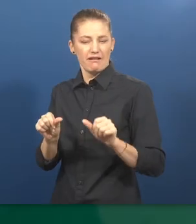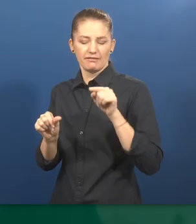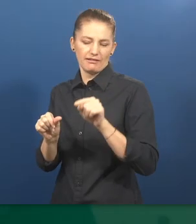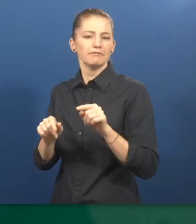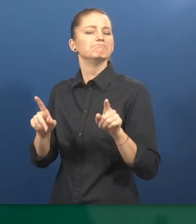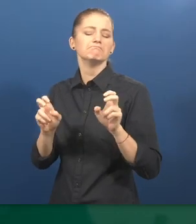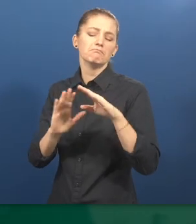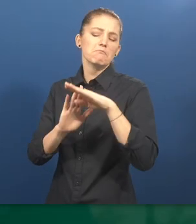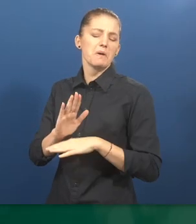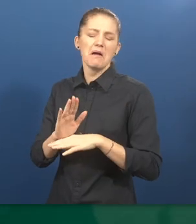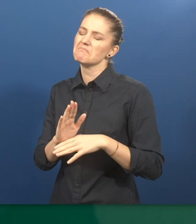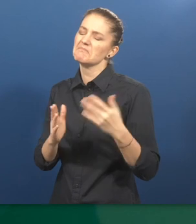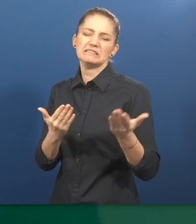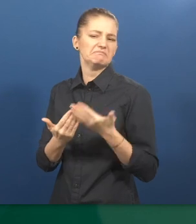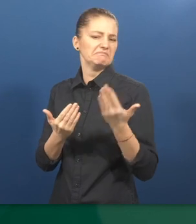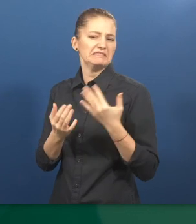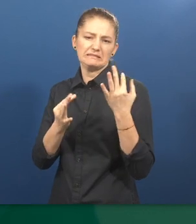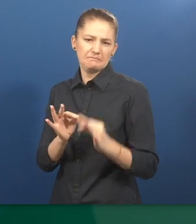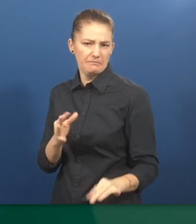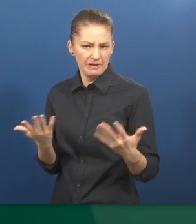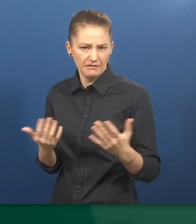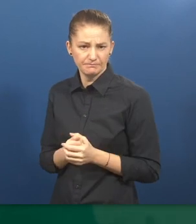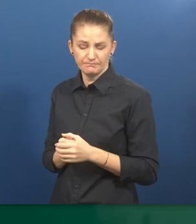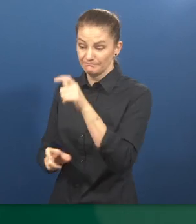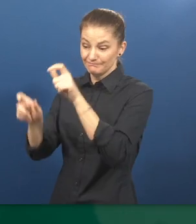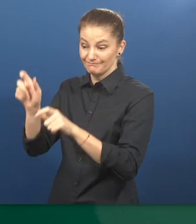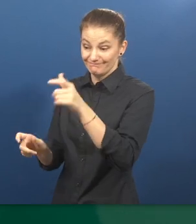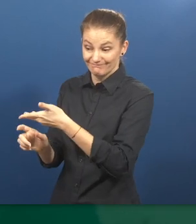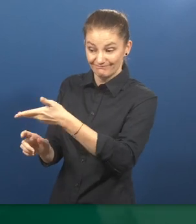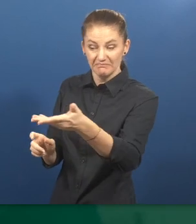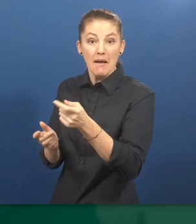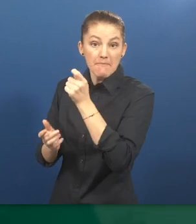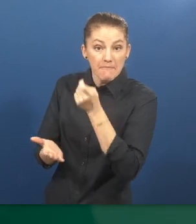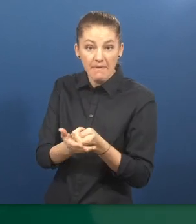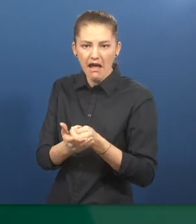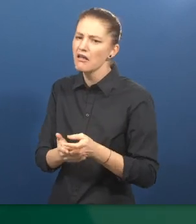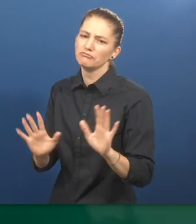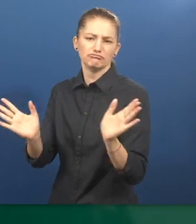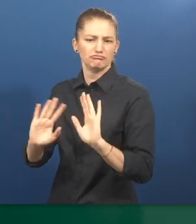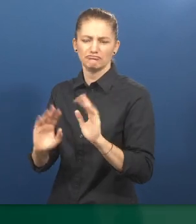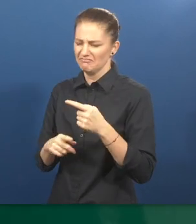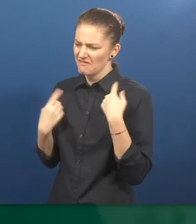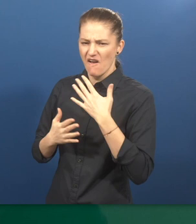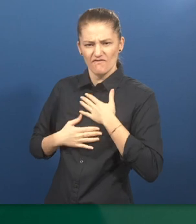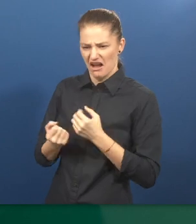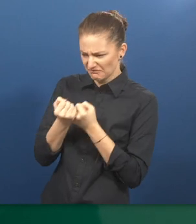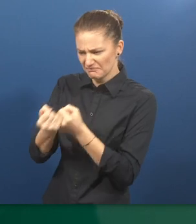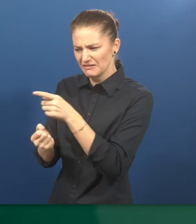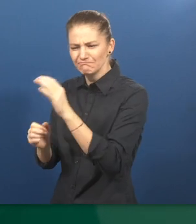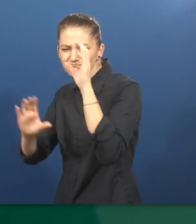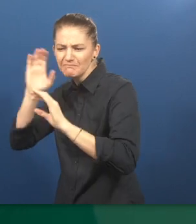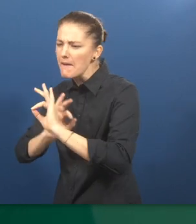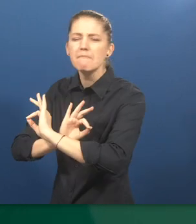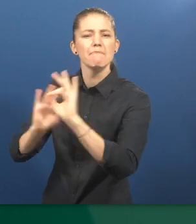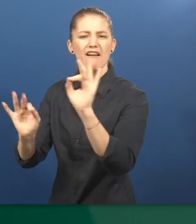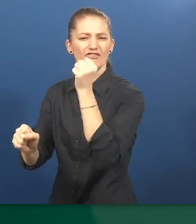The business model of the talent program is very simple. Students with disabilities do not pay anything because we really want to support them on